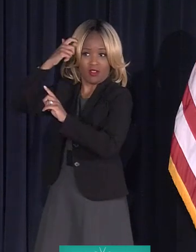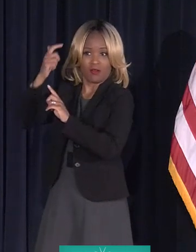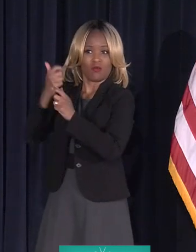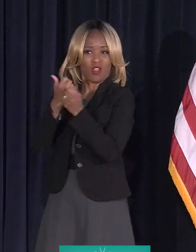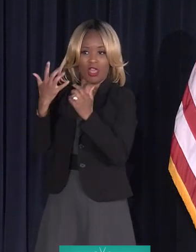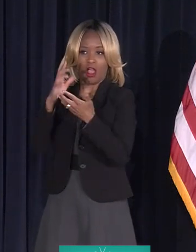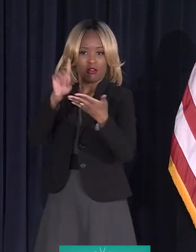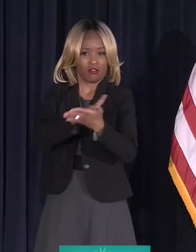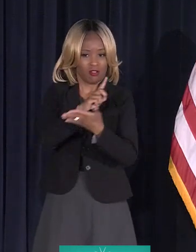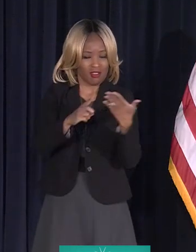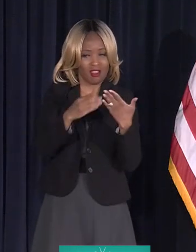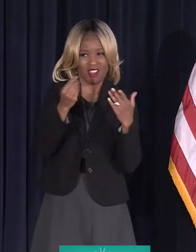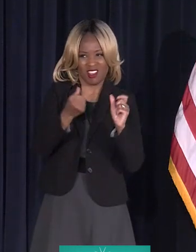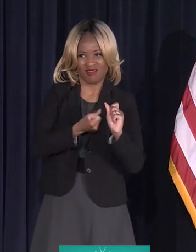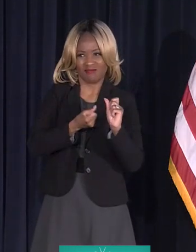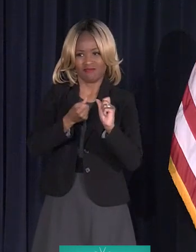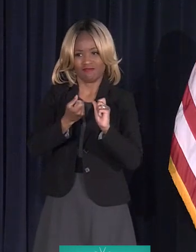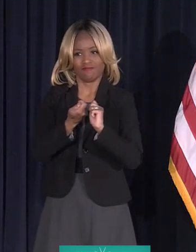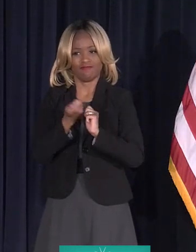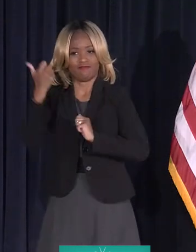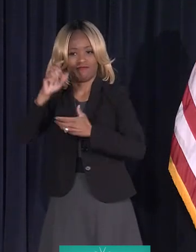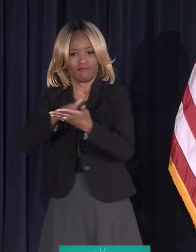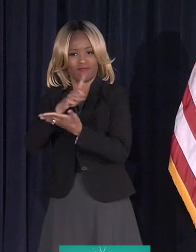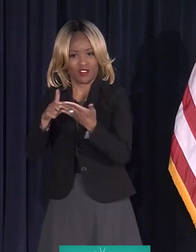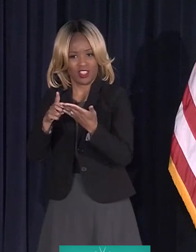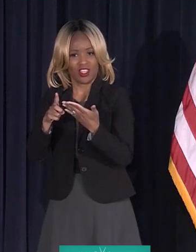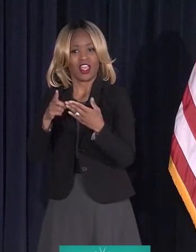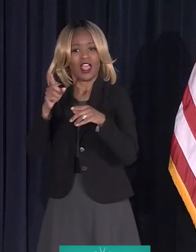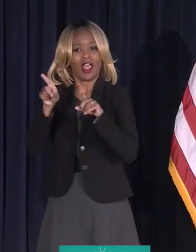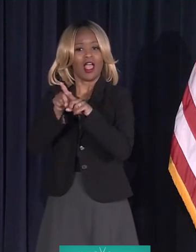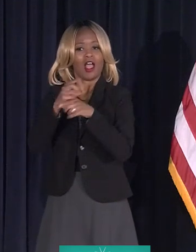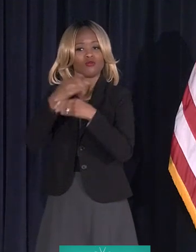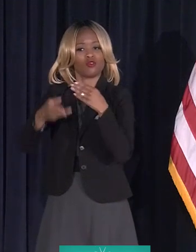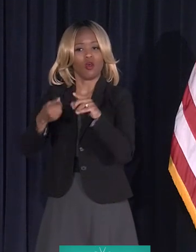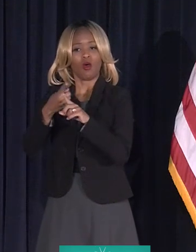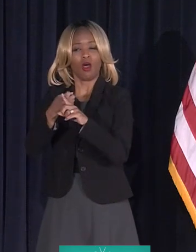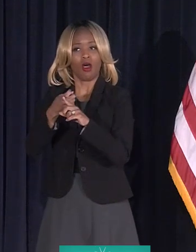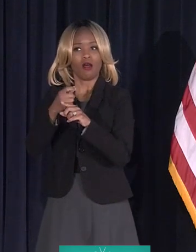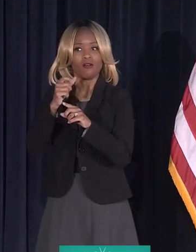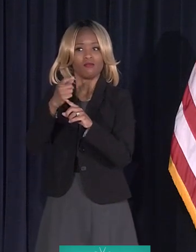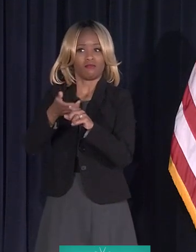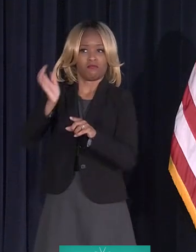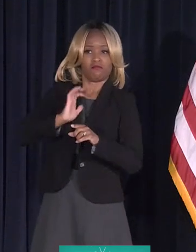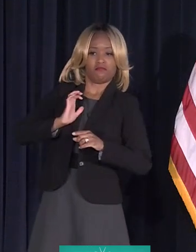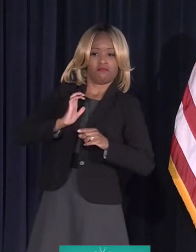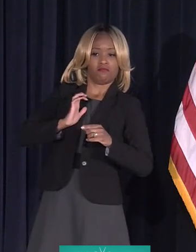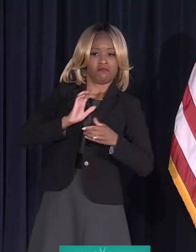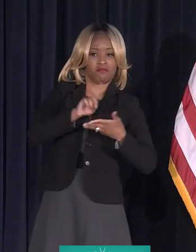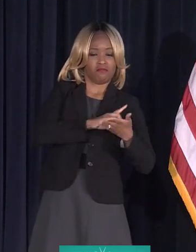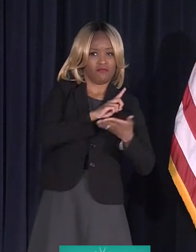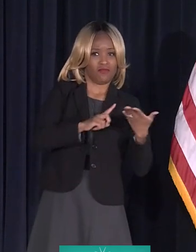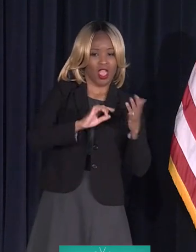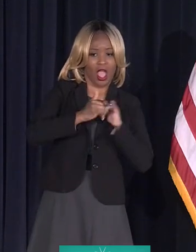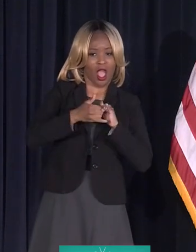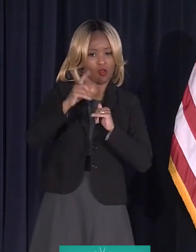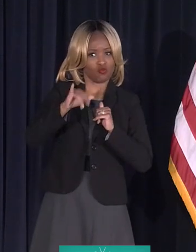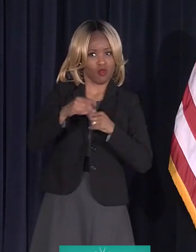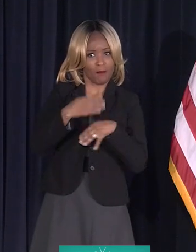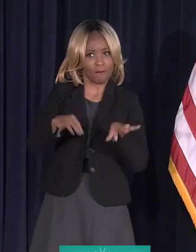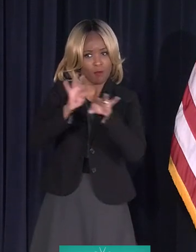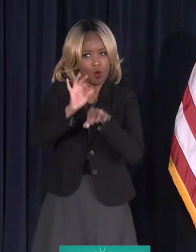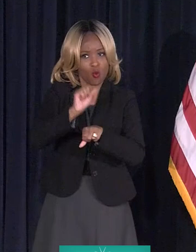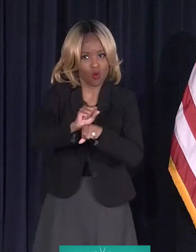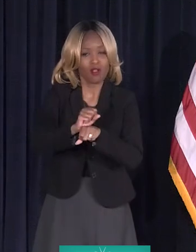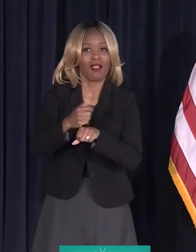to eliminate discrimination and the results of past discrimination. And this work, in order to do this important work, we have an amazing